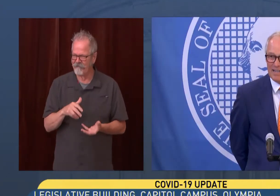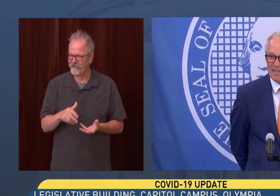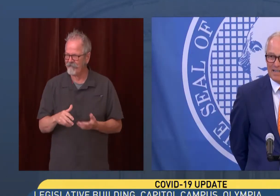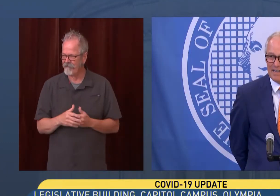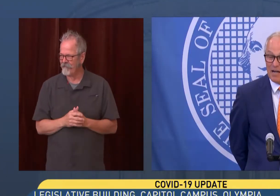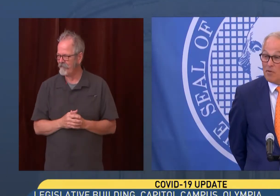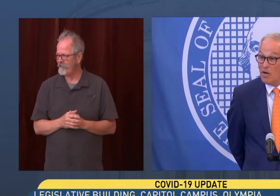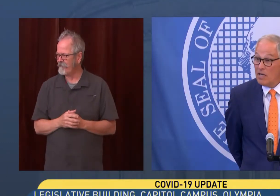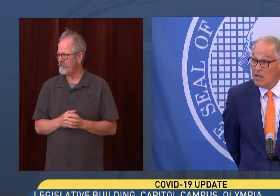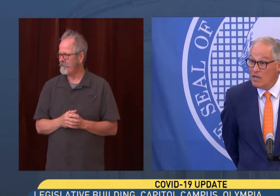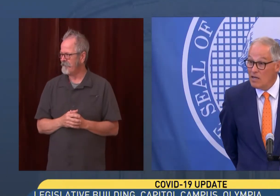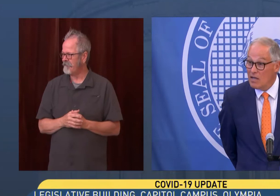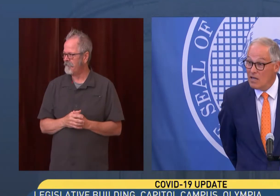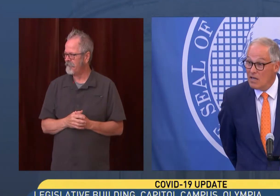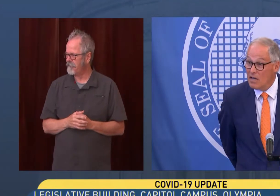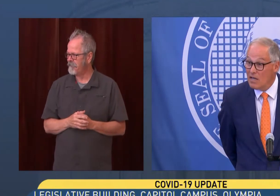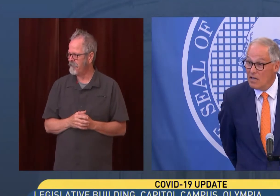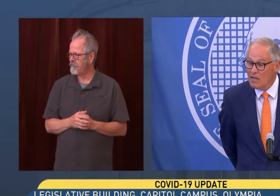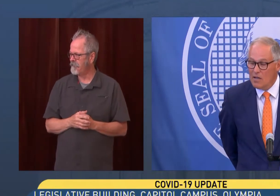Pardon? I'm sorry.